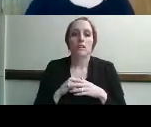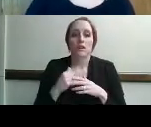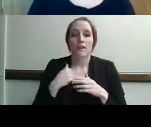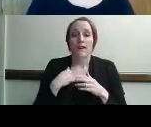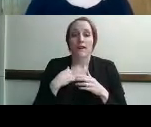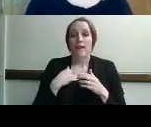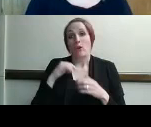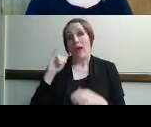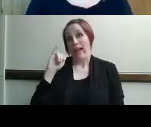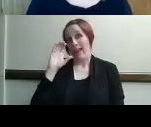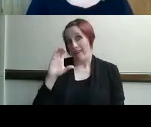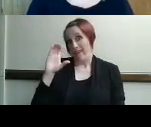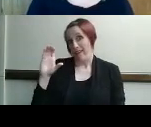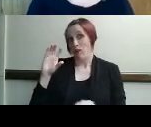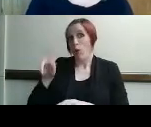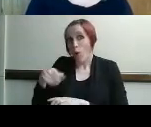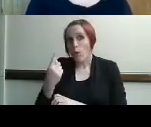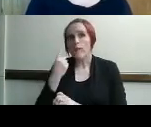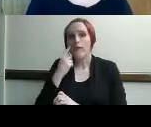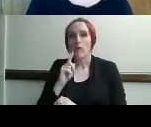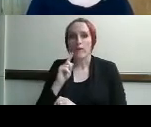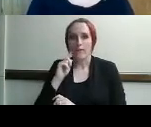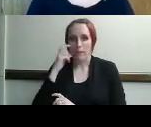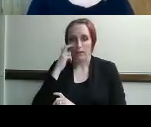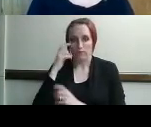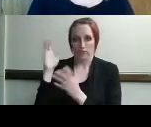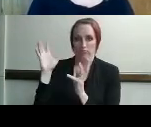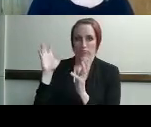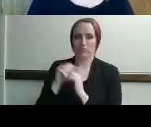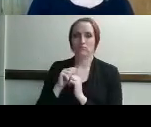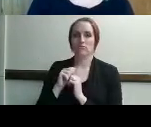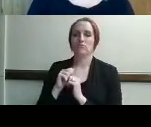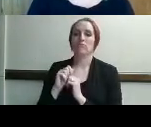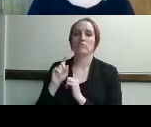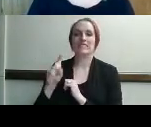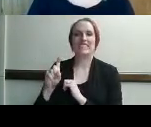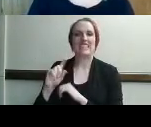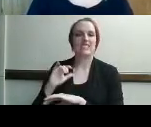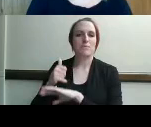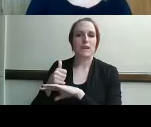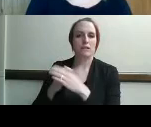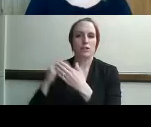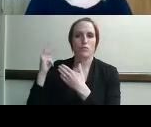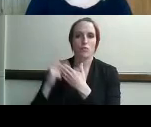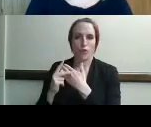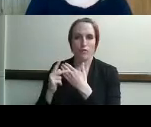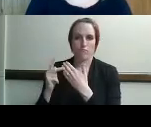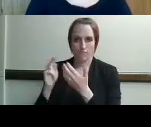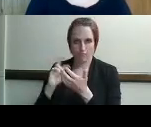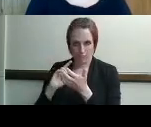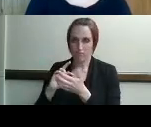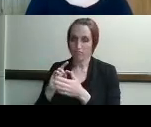only for deafblind individuals it is a needs-based program i think that's very important to